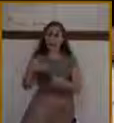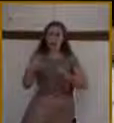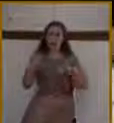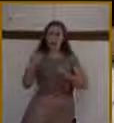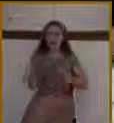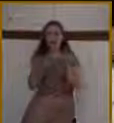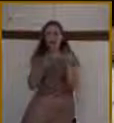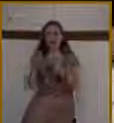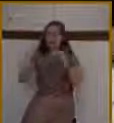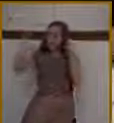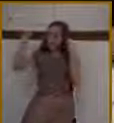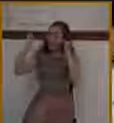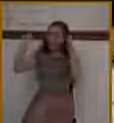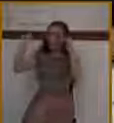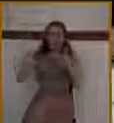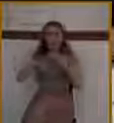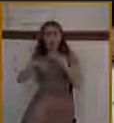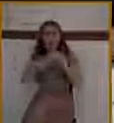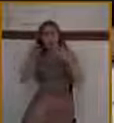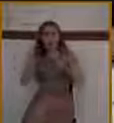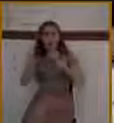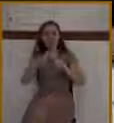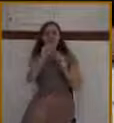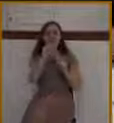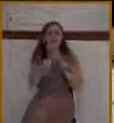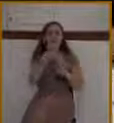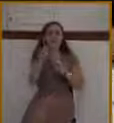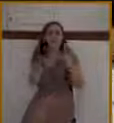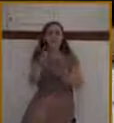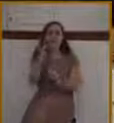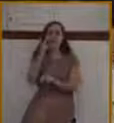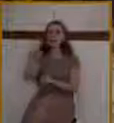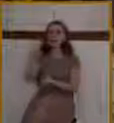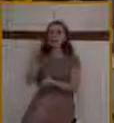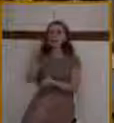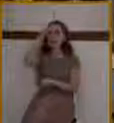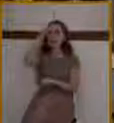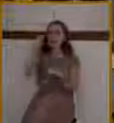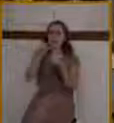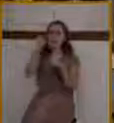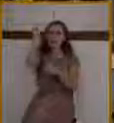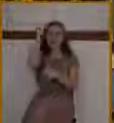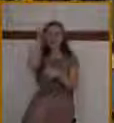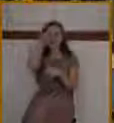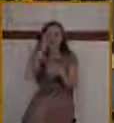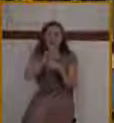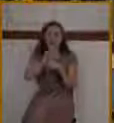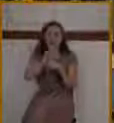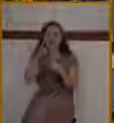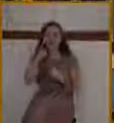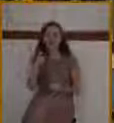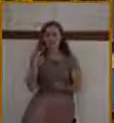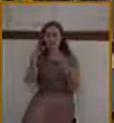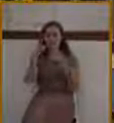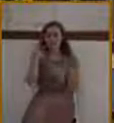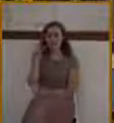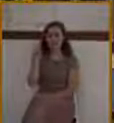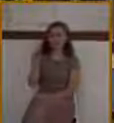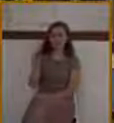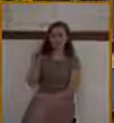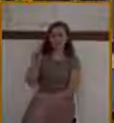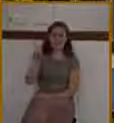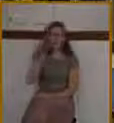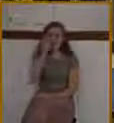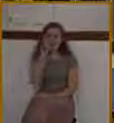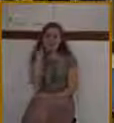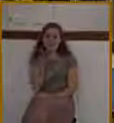but the old people wept. The old people wept because there were some of them there that still remembered the glory of Solomon's temple. And